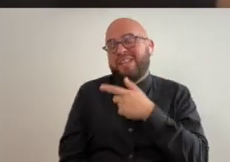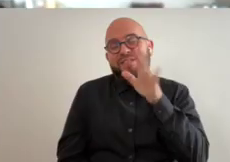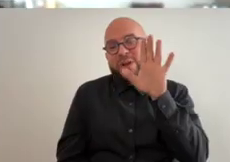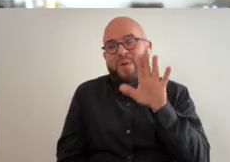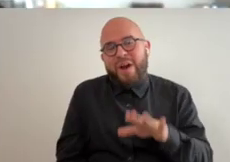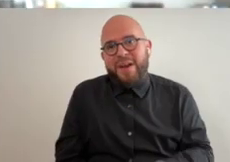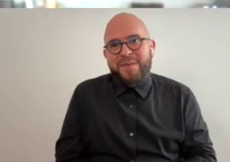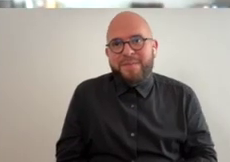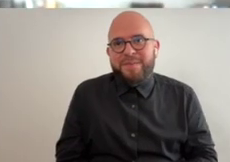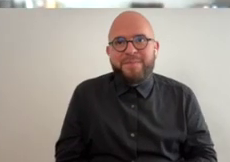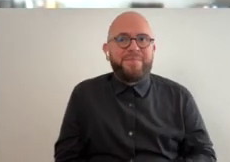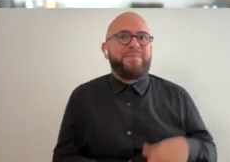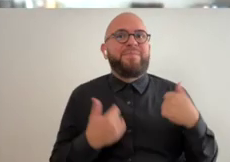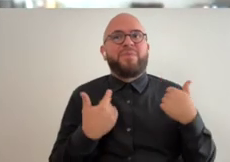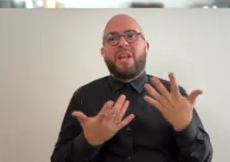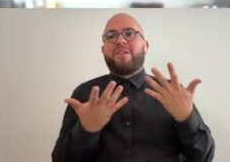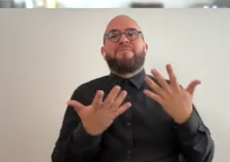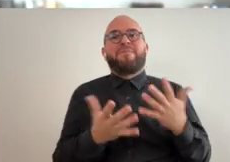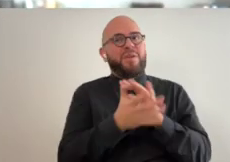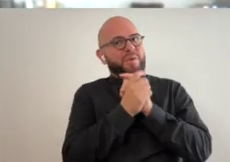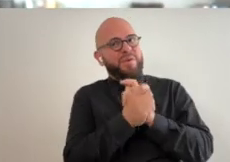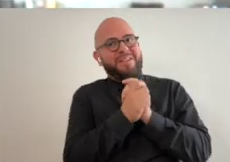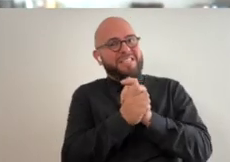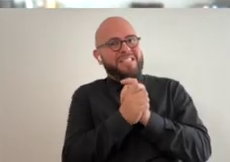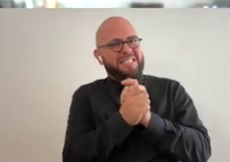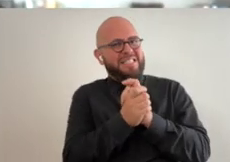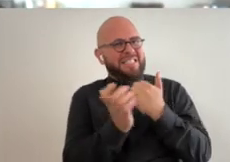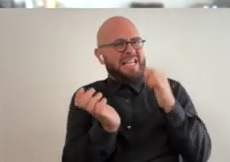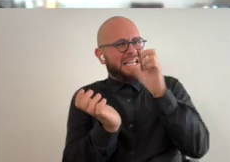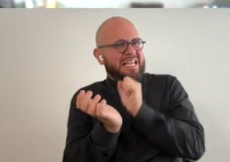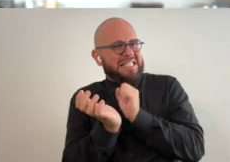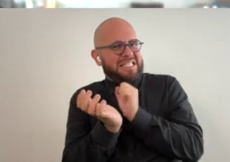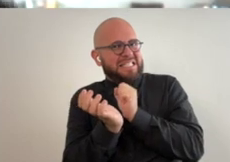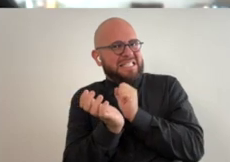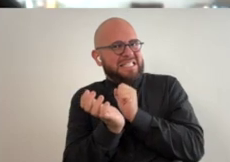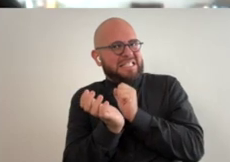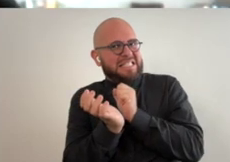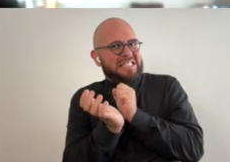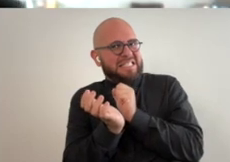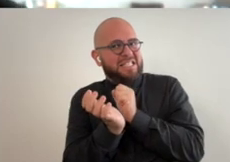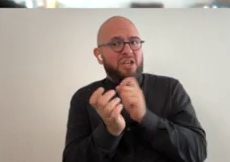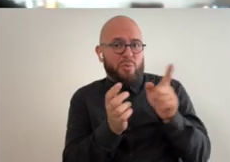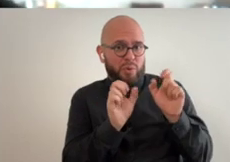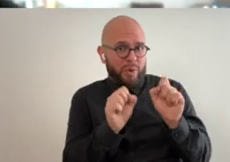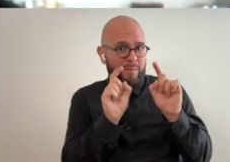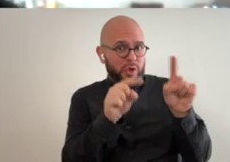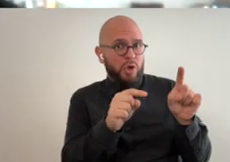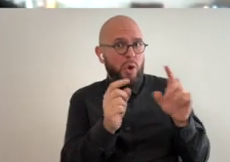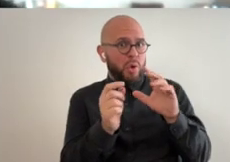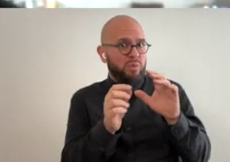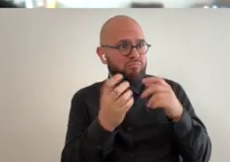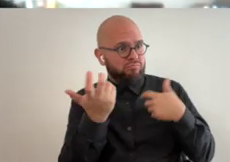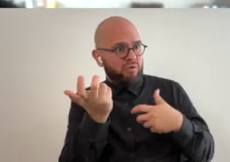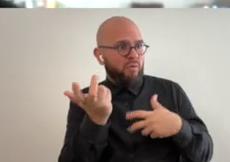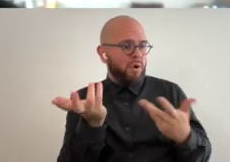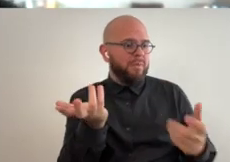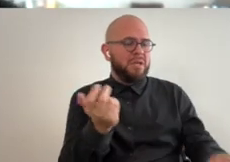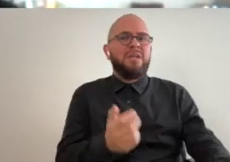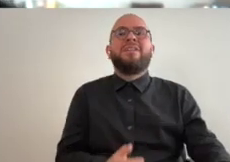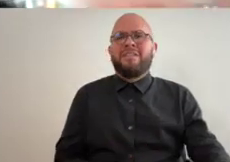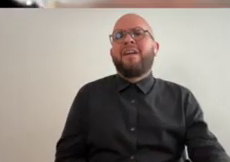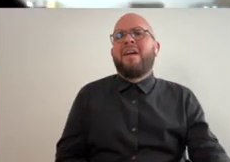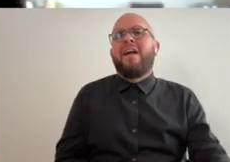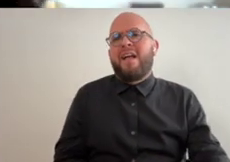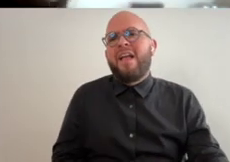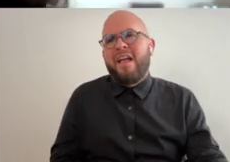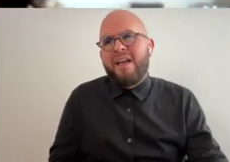well congratulations i guess i mean were you able to go and do the show oh yeah yeah